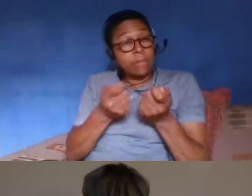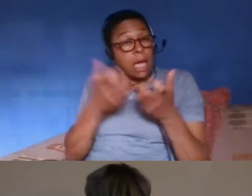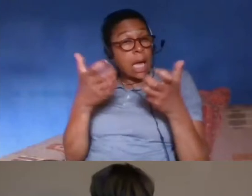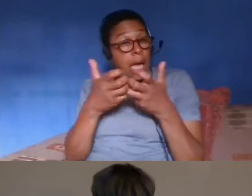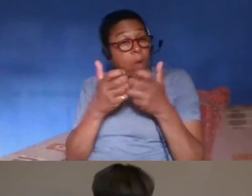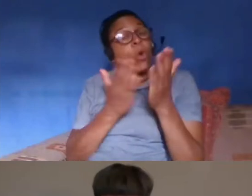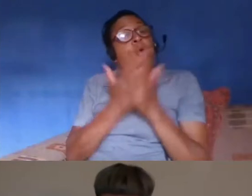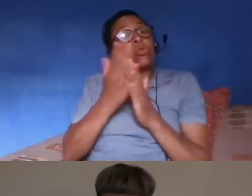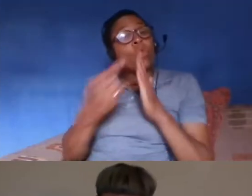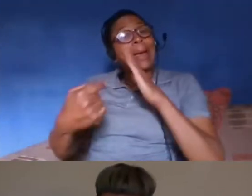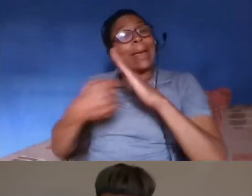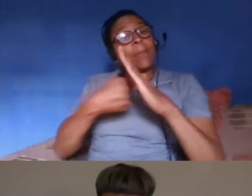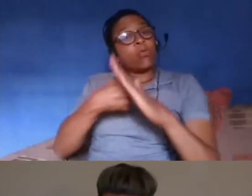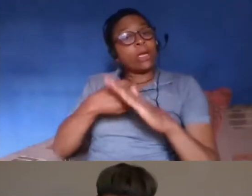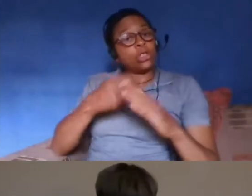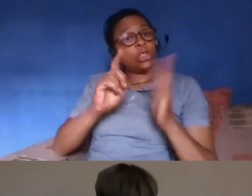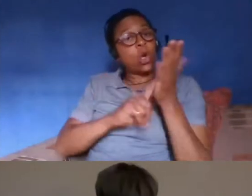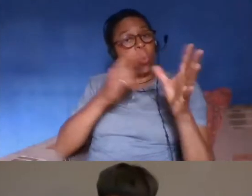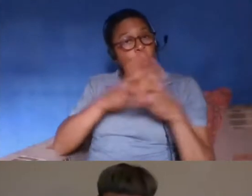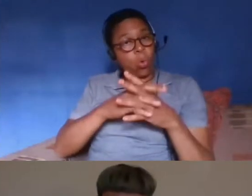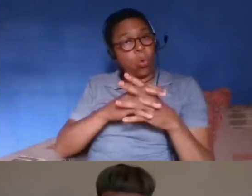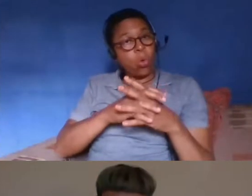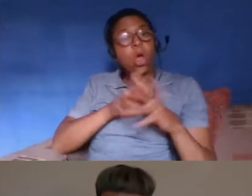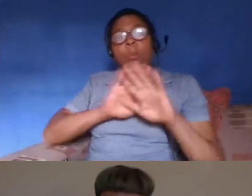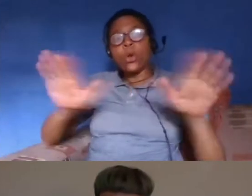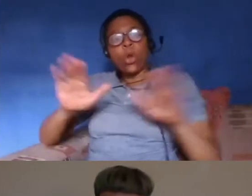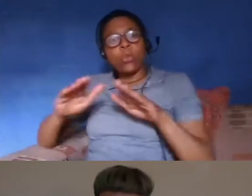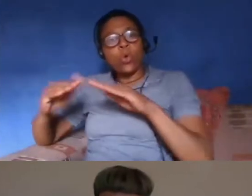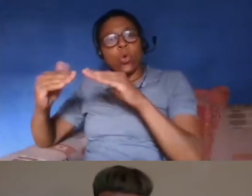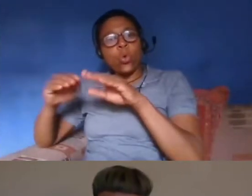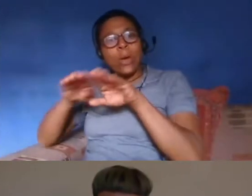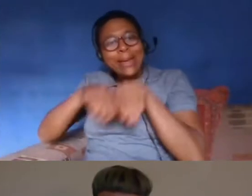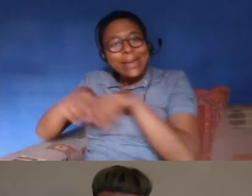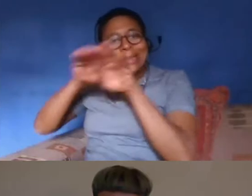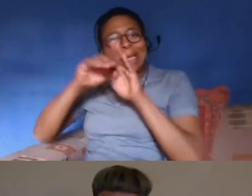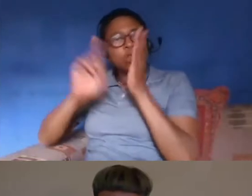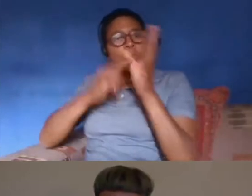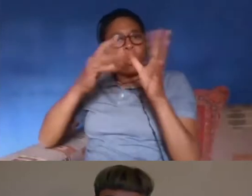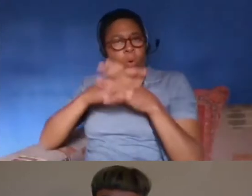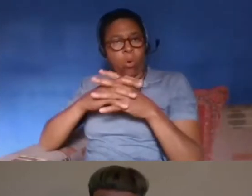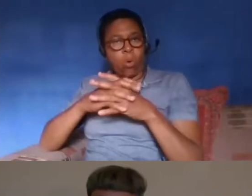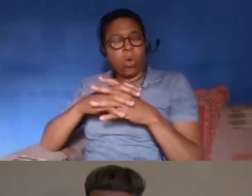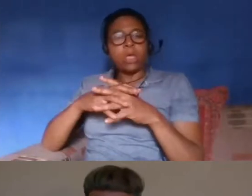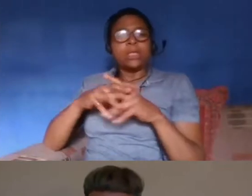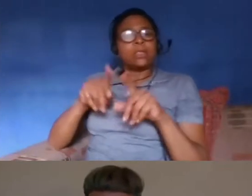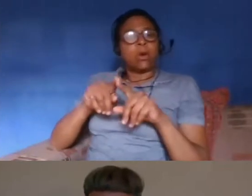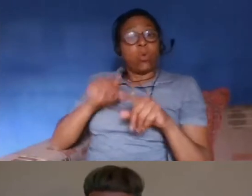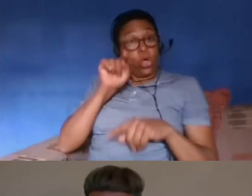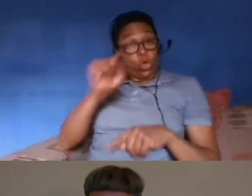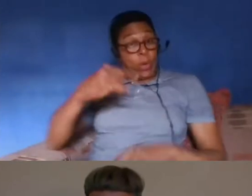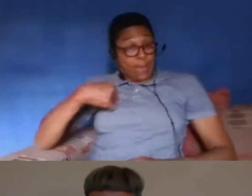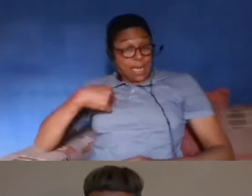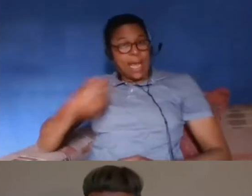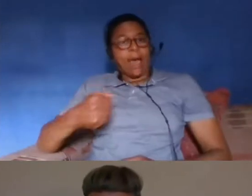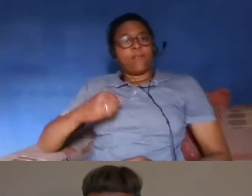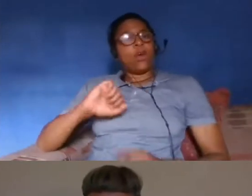immigration law rather than nationality law which is regrettable so instead of giving these people a right of abode the same as the british citizen would have um it's